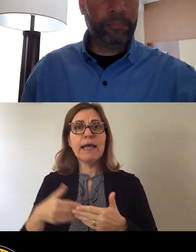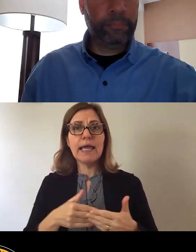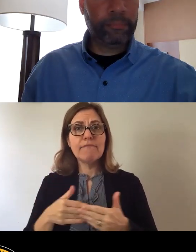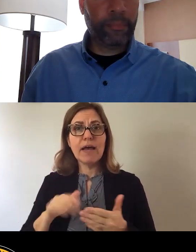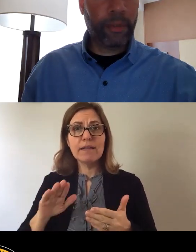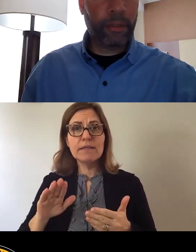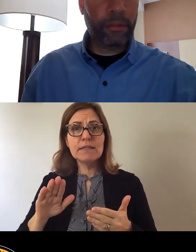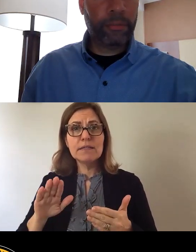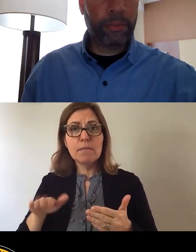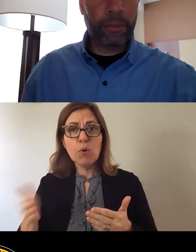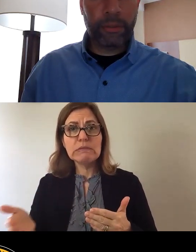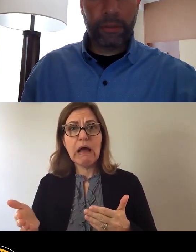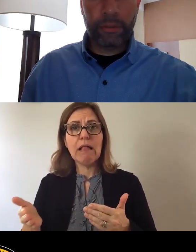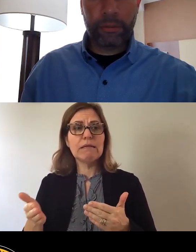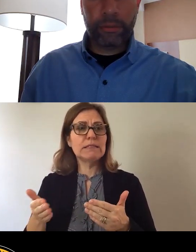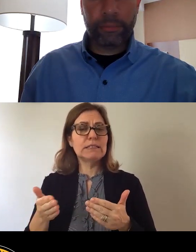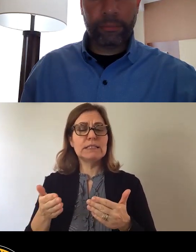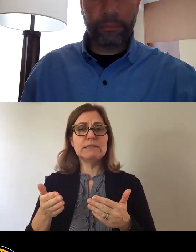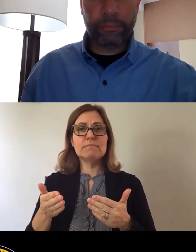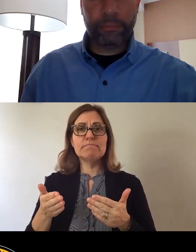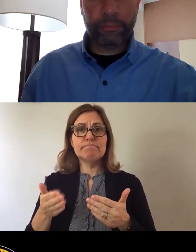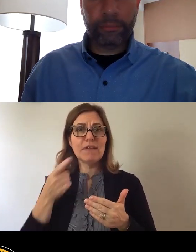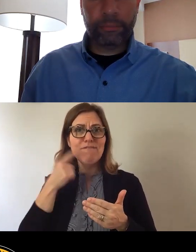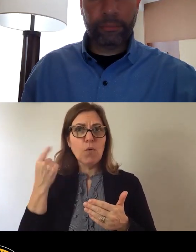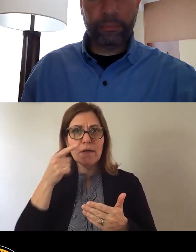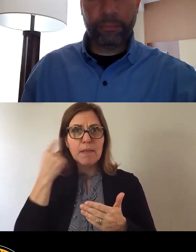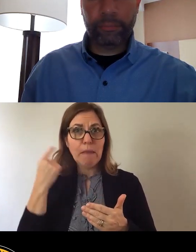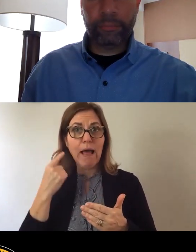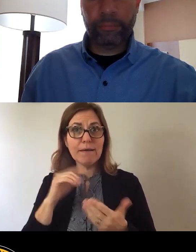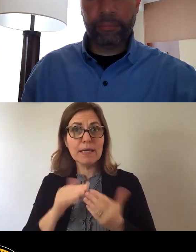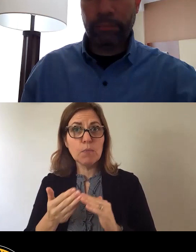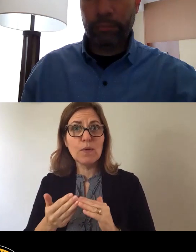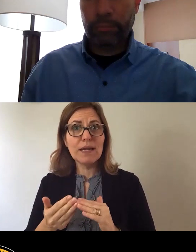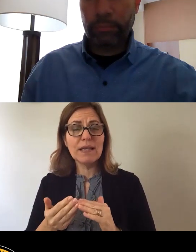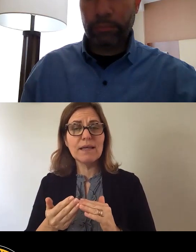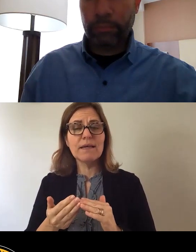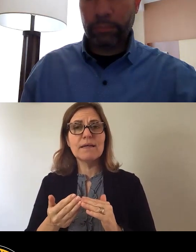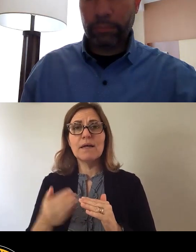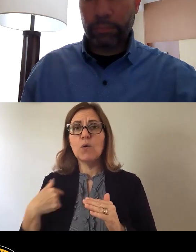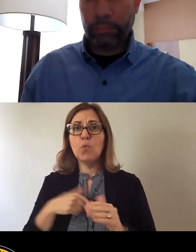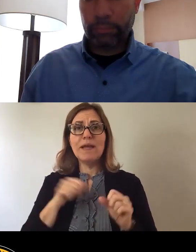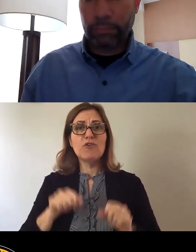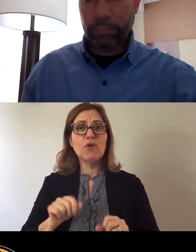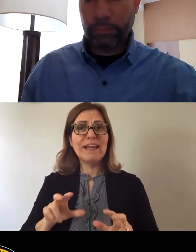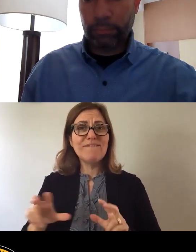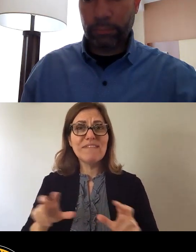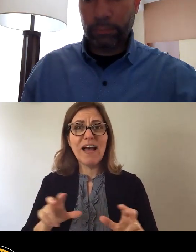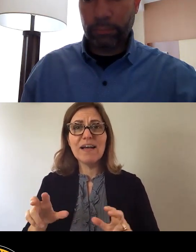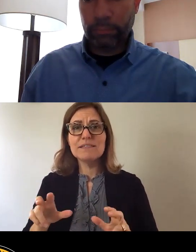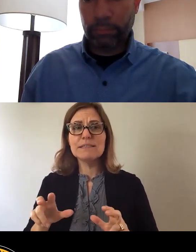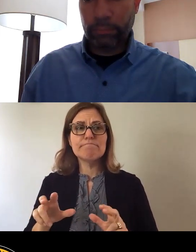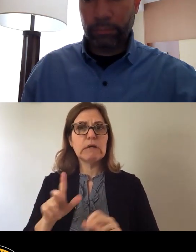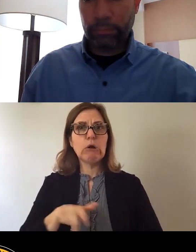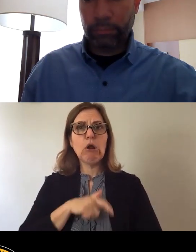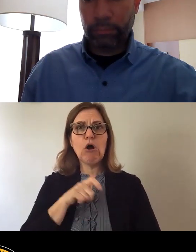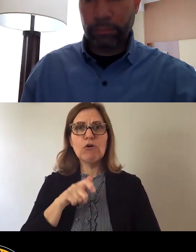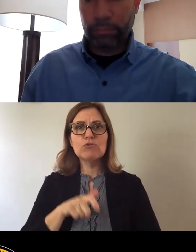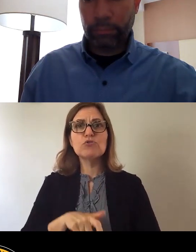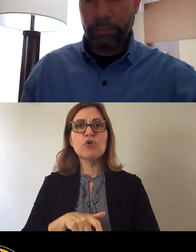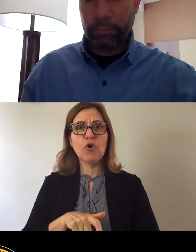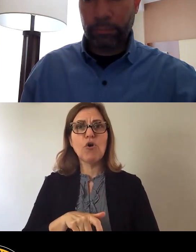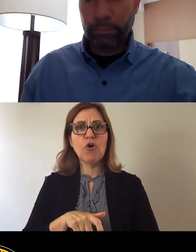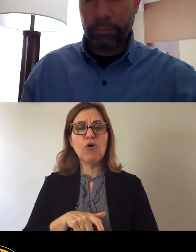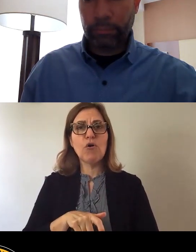rates within Black communities. We could invest in a long-term address of those